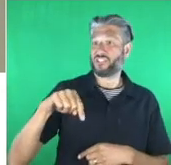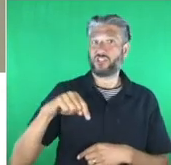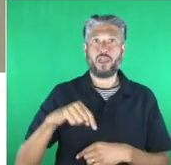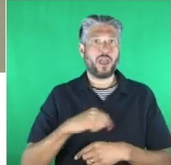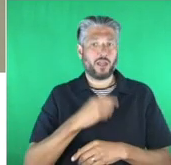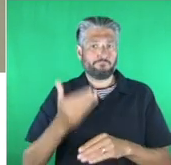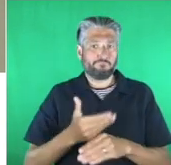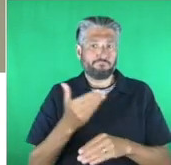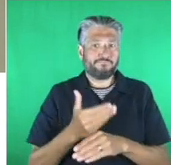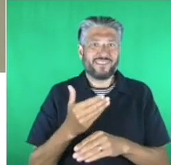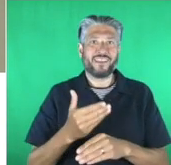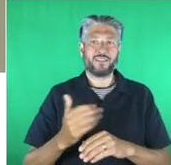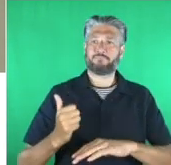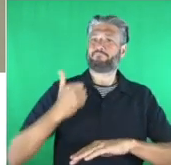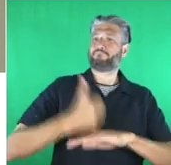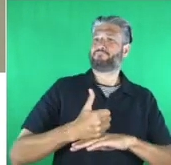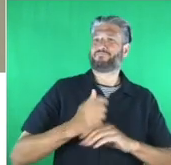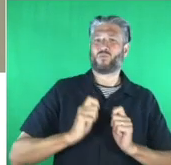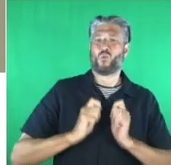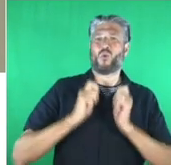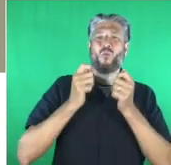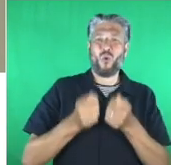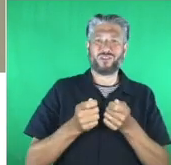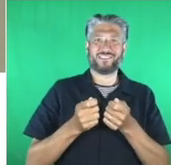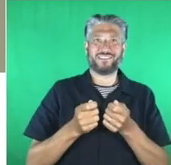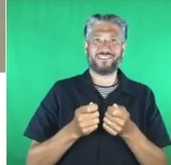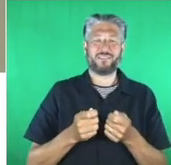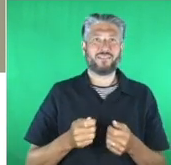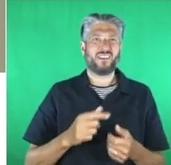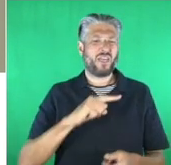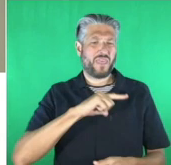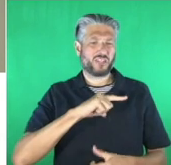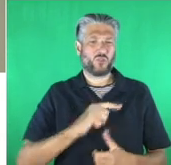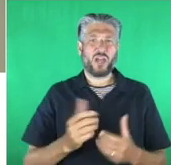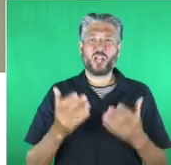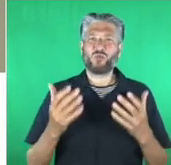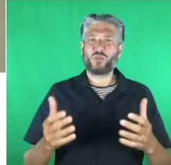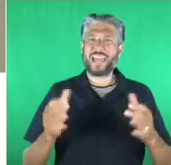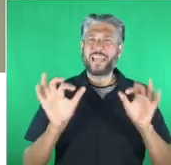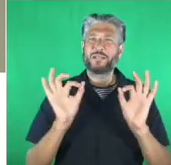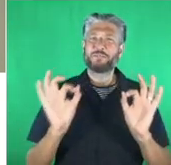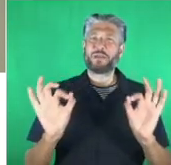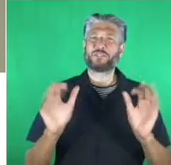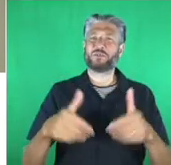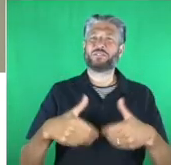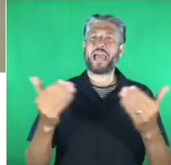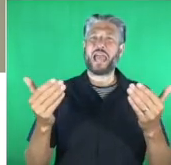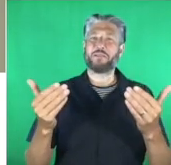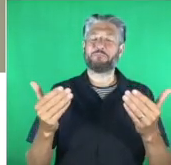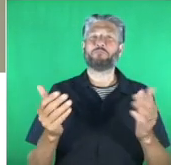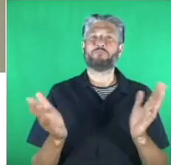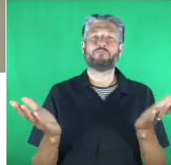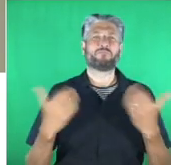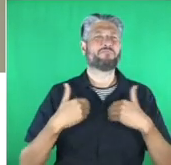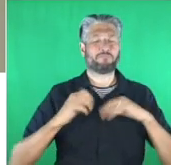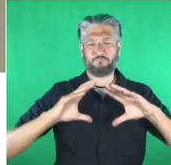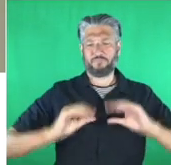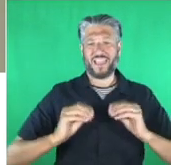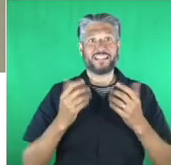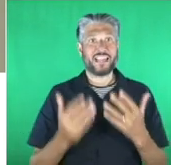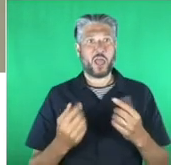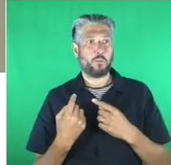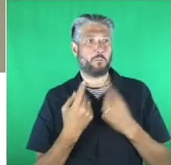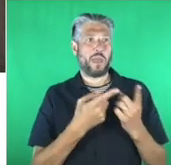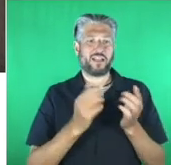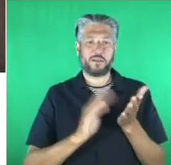see why this is such a special day for us all so i'll hand it back to you mark so we can get on with celebrating this year's winners and 10 years of tech